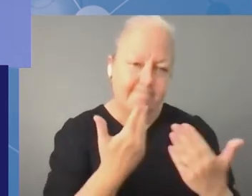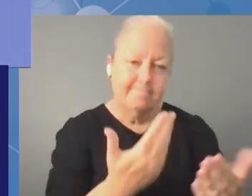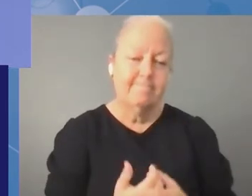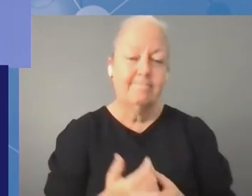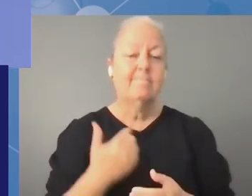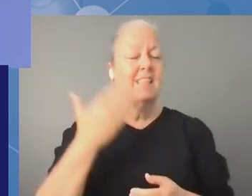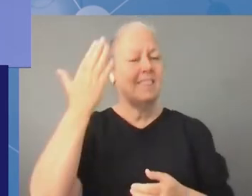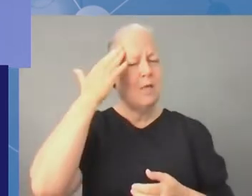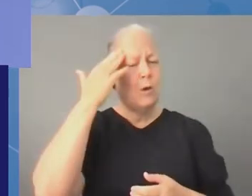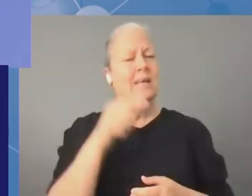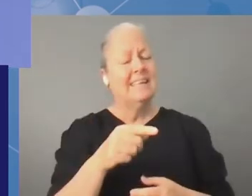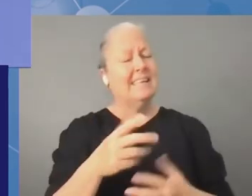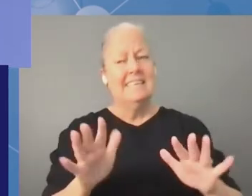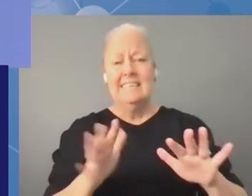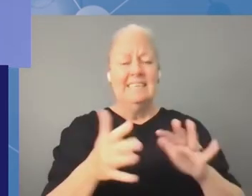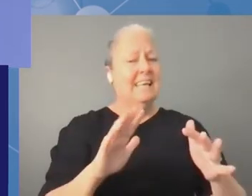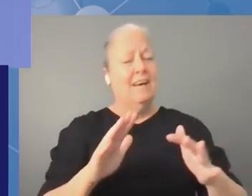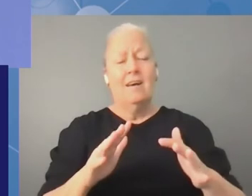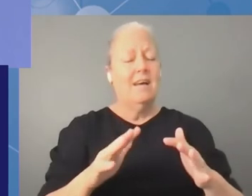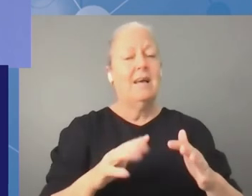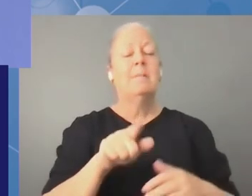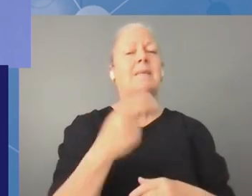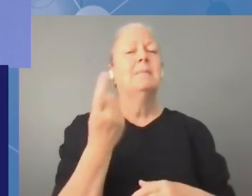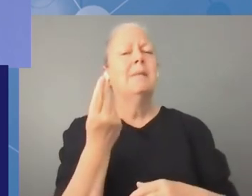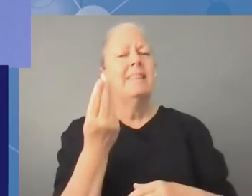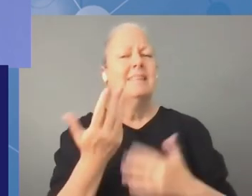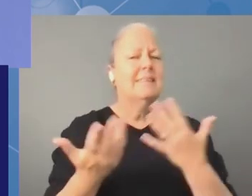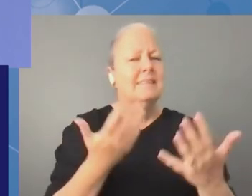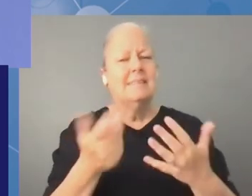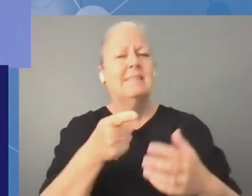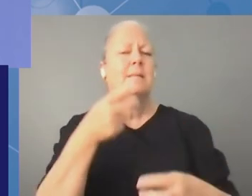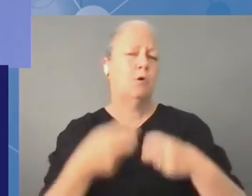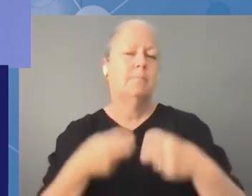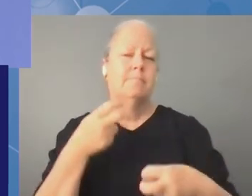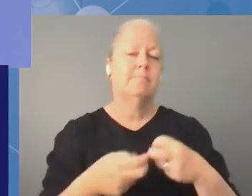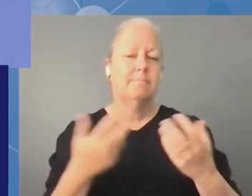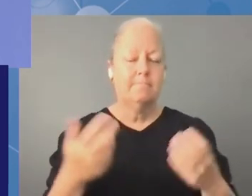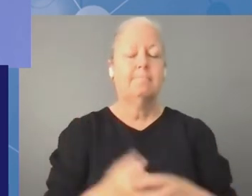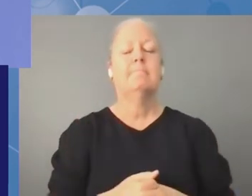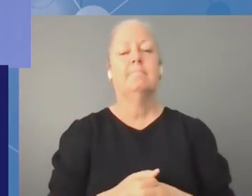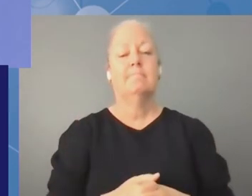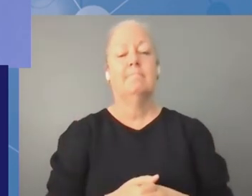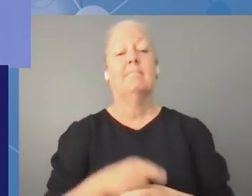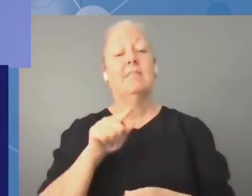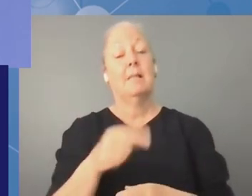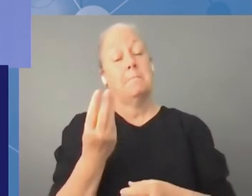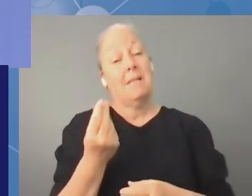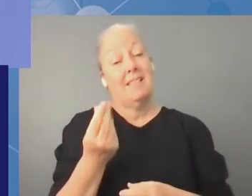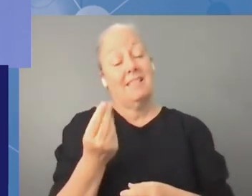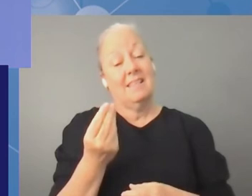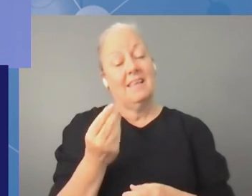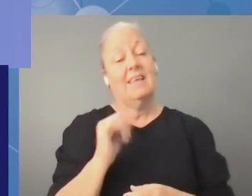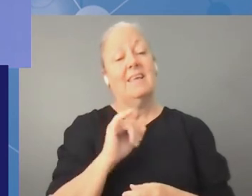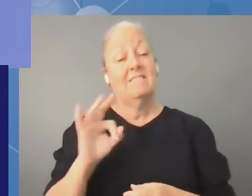with because it is a resource allocation issue uh what we spend the resources on if we take from one end